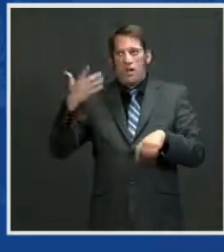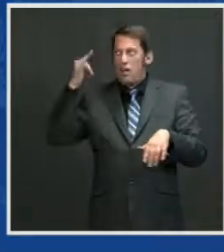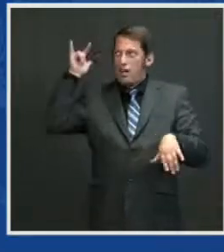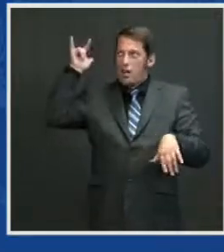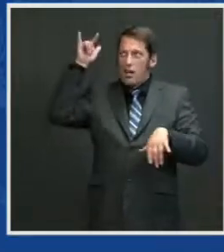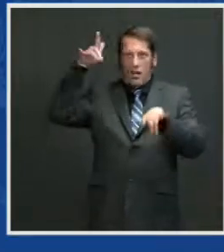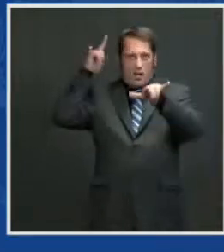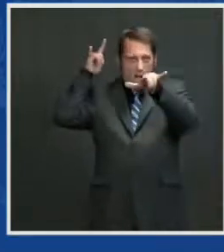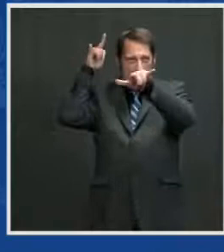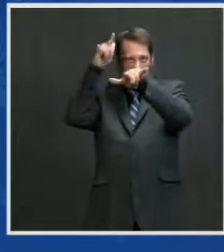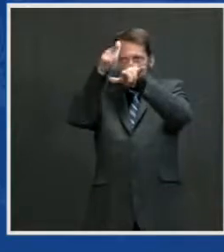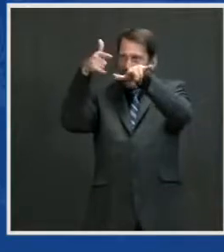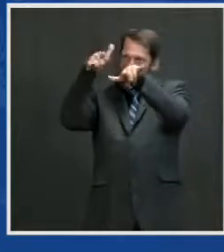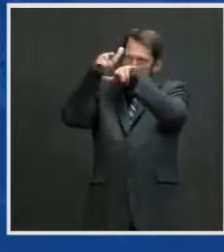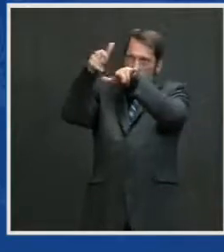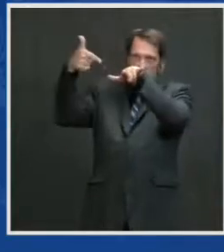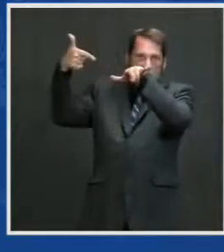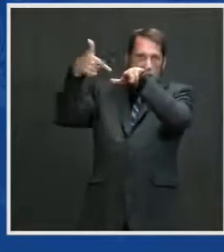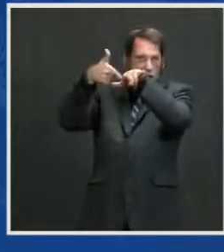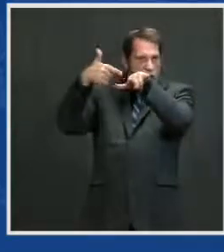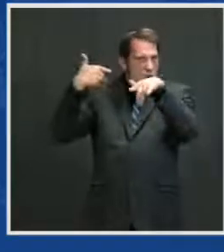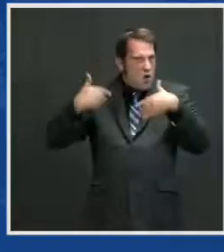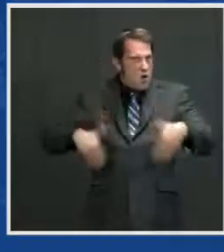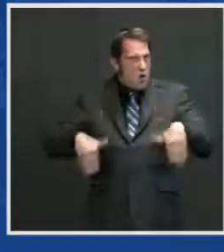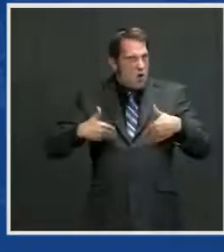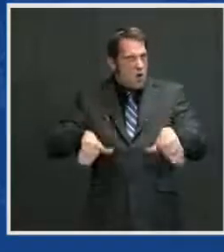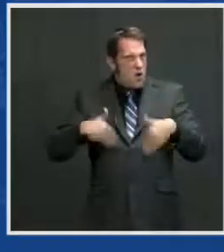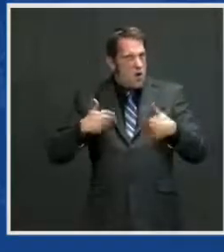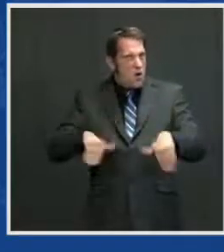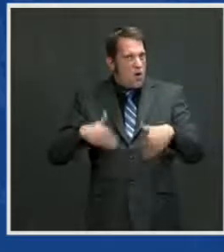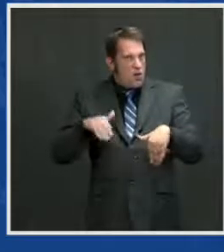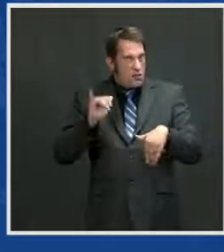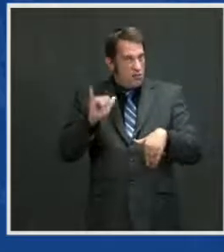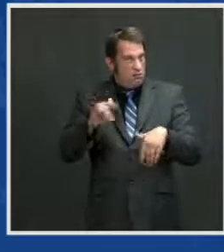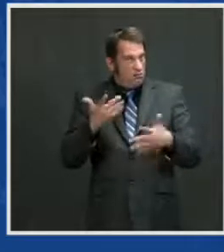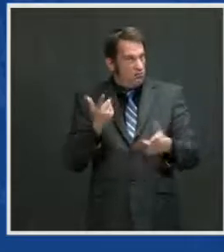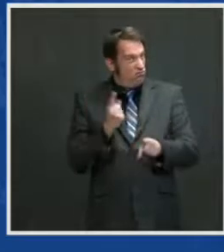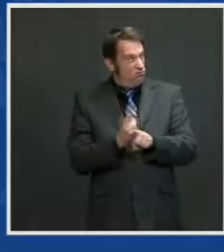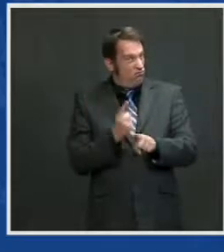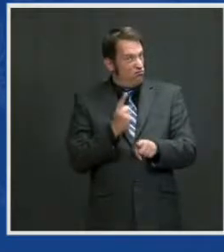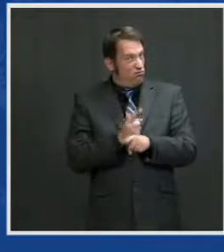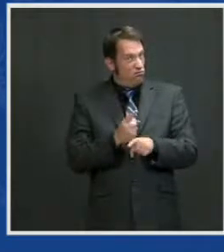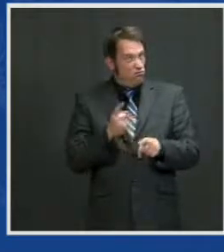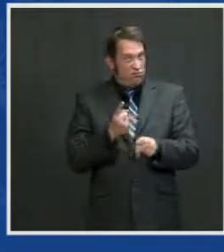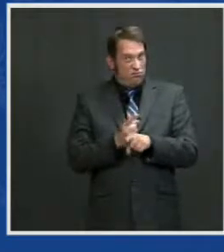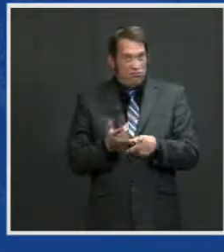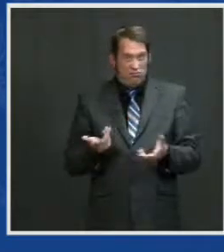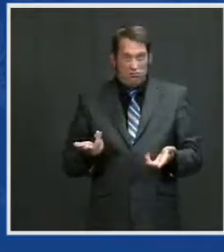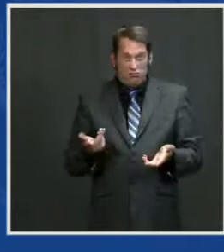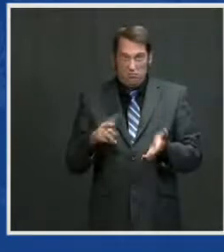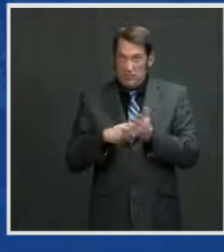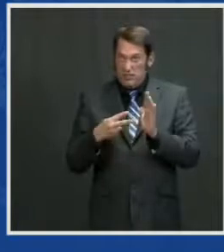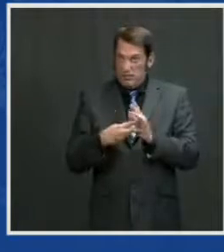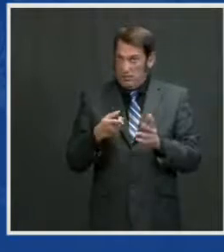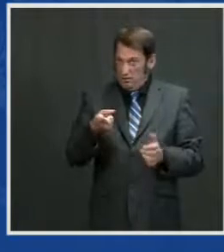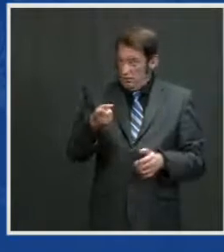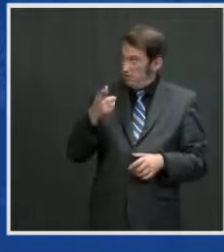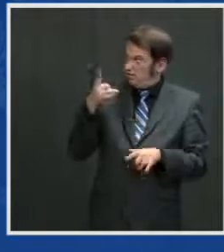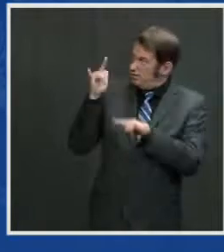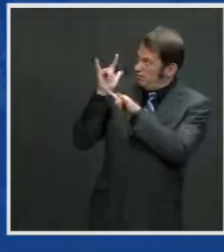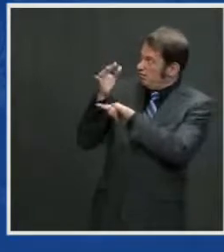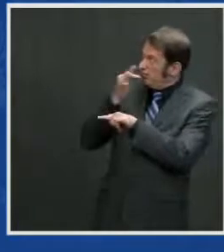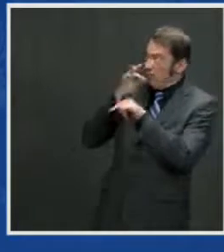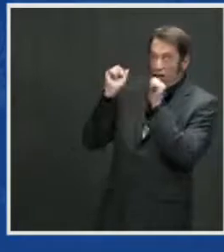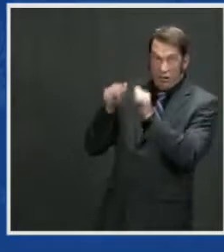team. There's no telling way we can't win our race to the future across the board. We're the country to crack the physicals and the